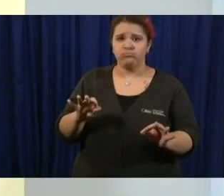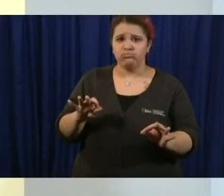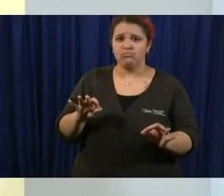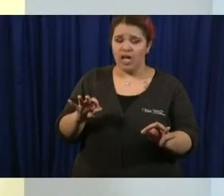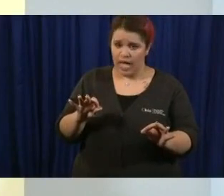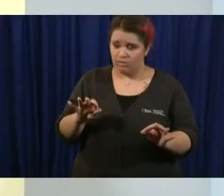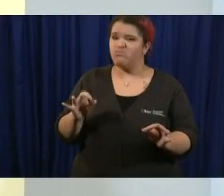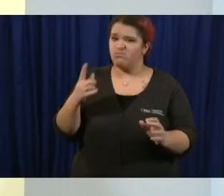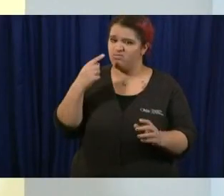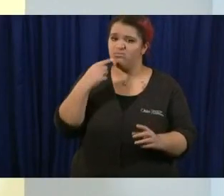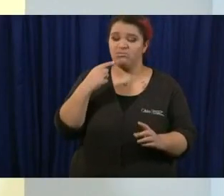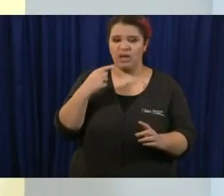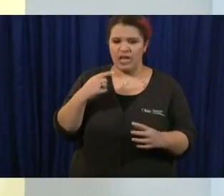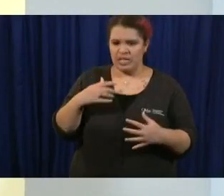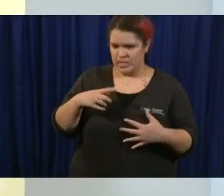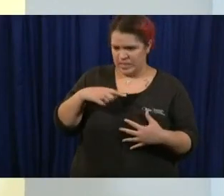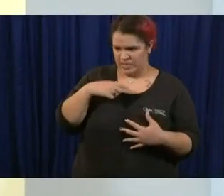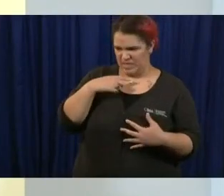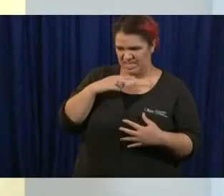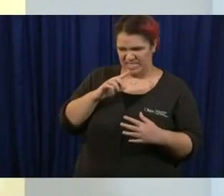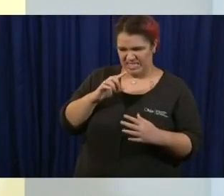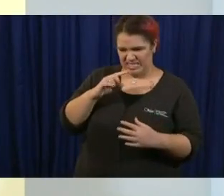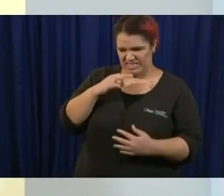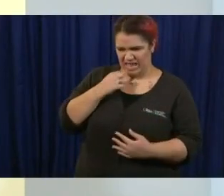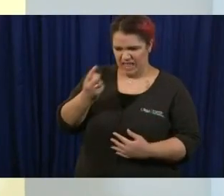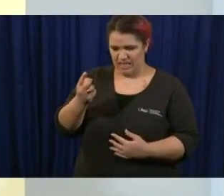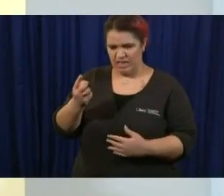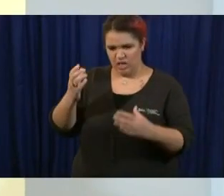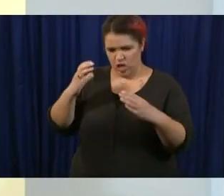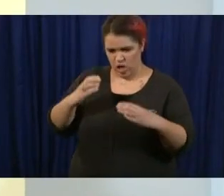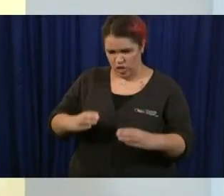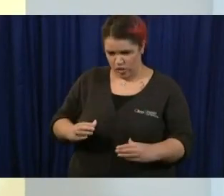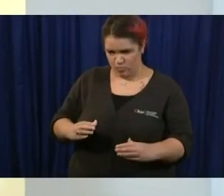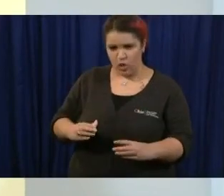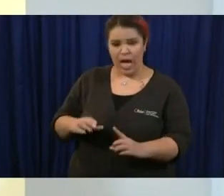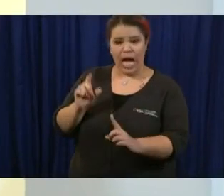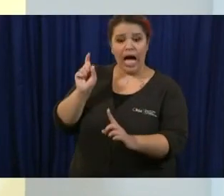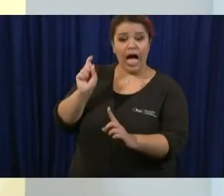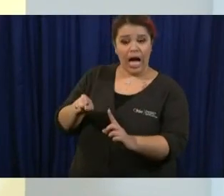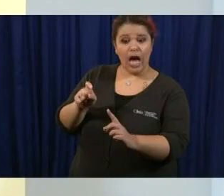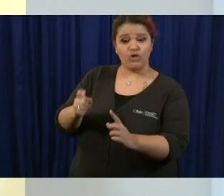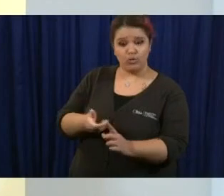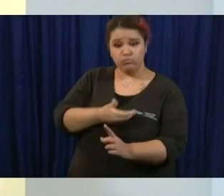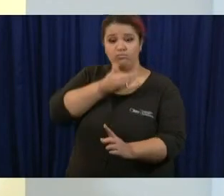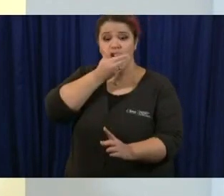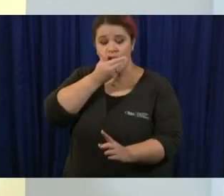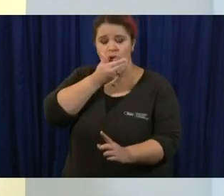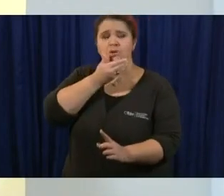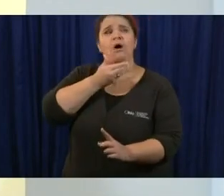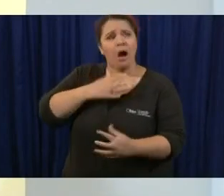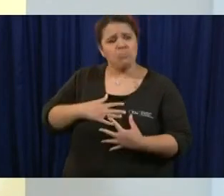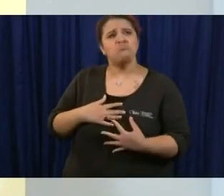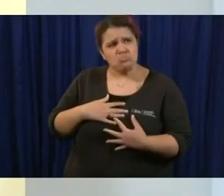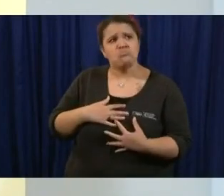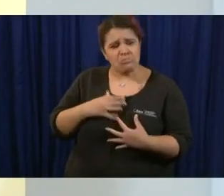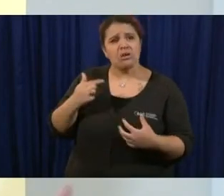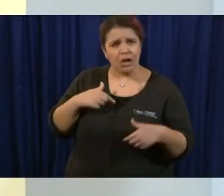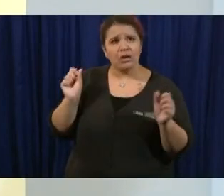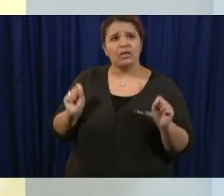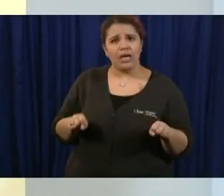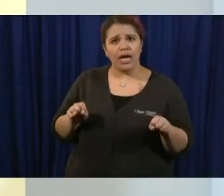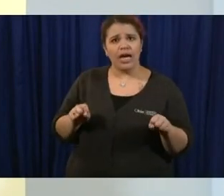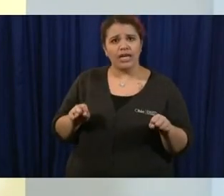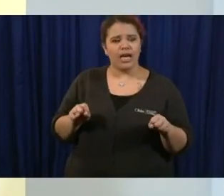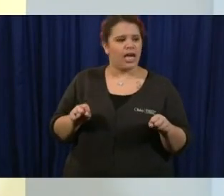inform a customer that they need to do it they felt very comfortable about how they would actually physically ask an employee